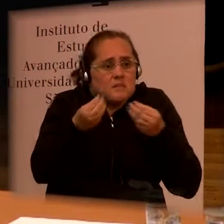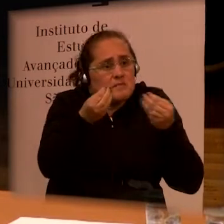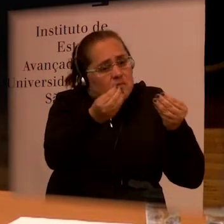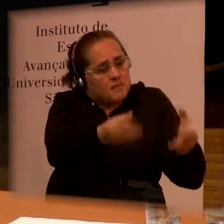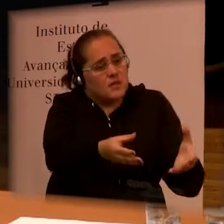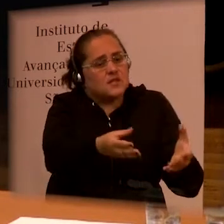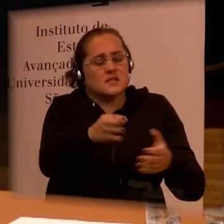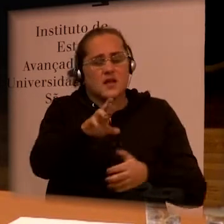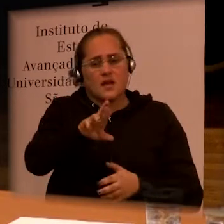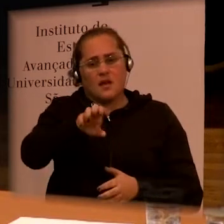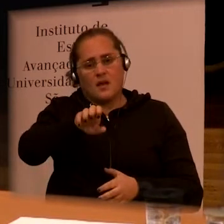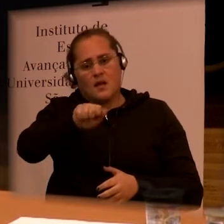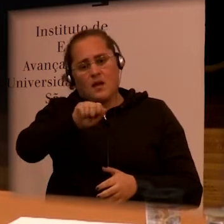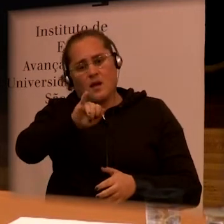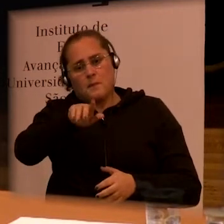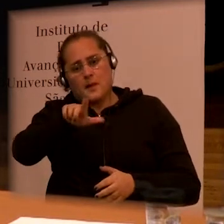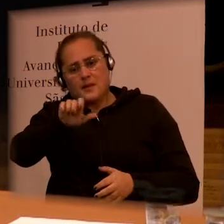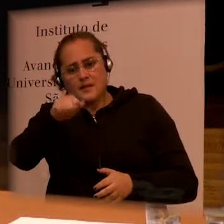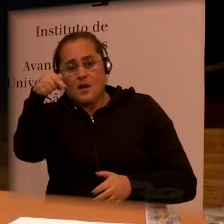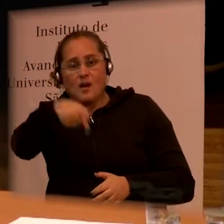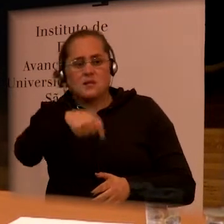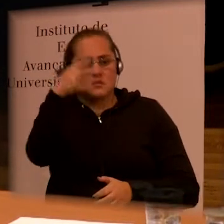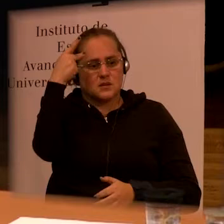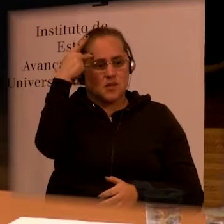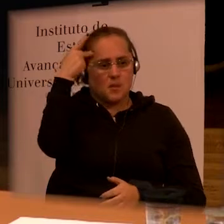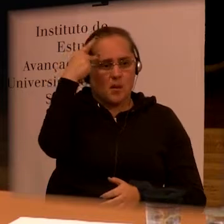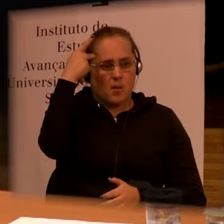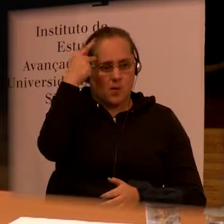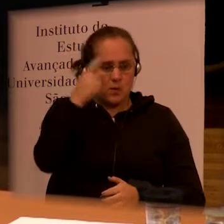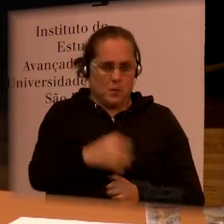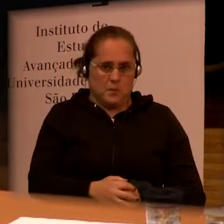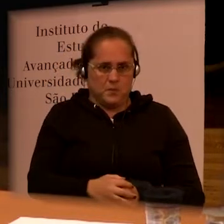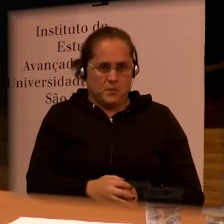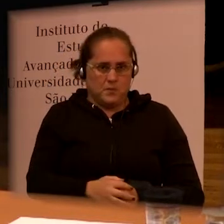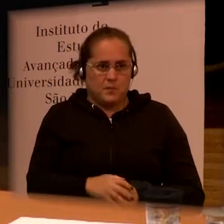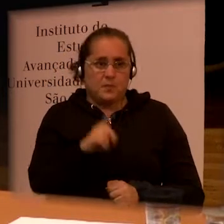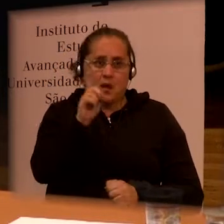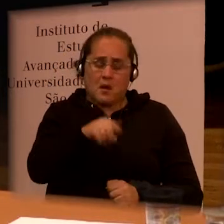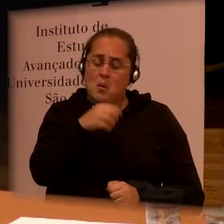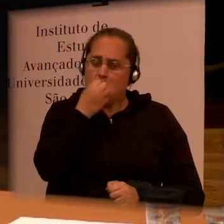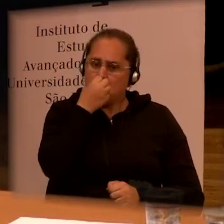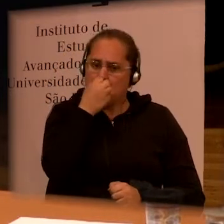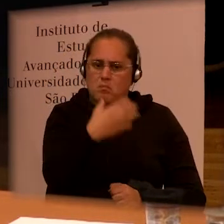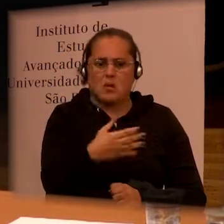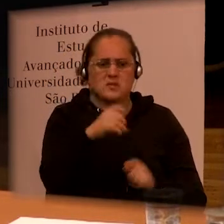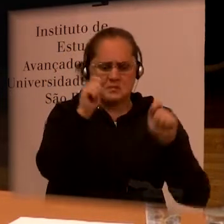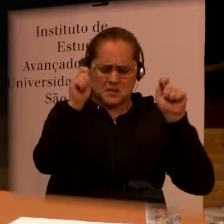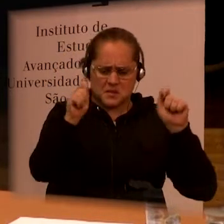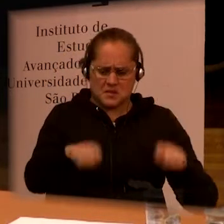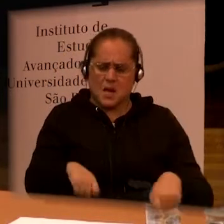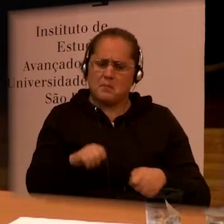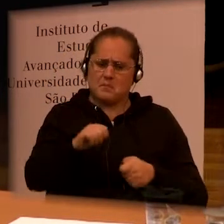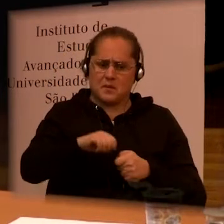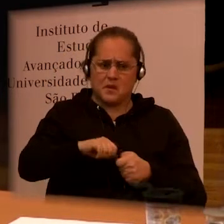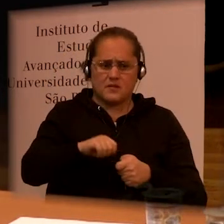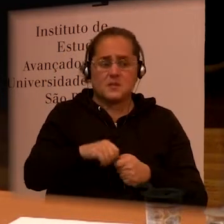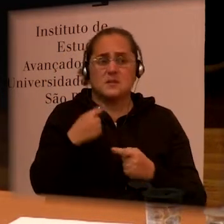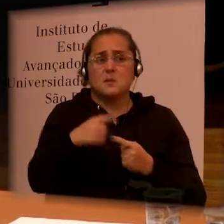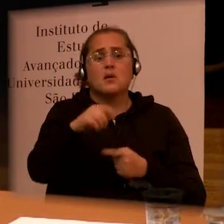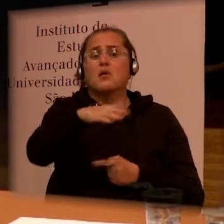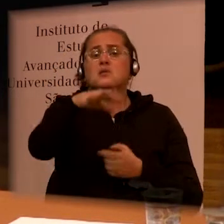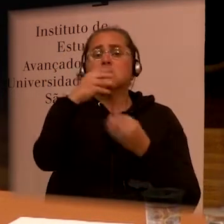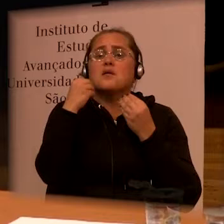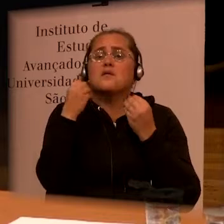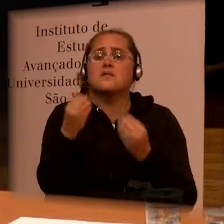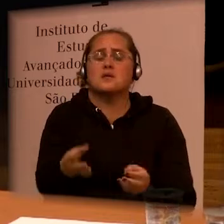and again that is a very good example of something that works because you're providing rehabilitation at different